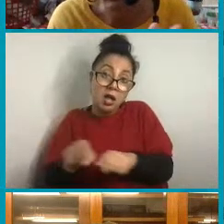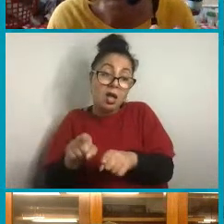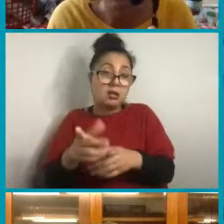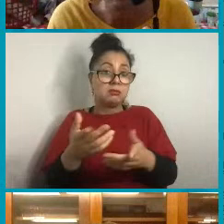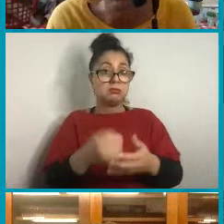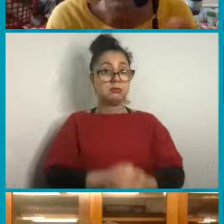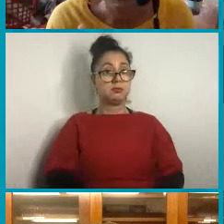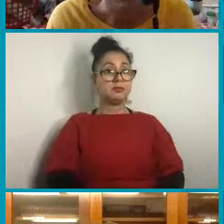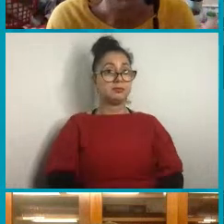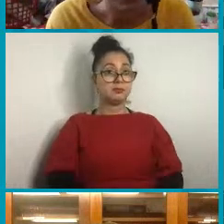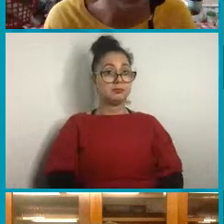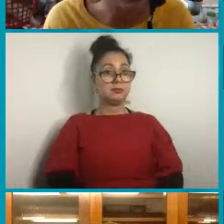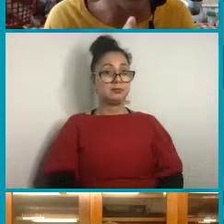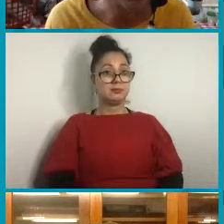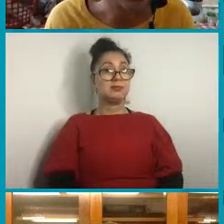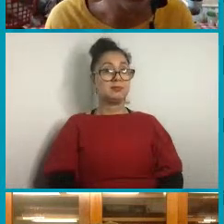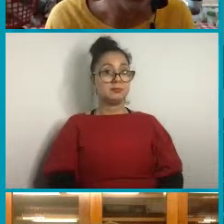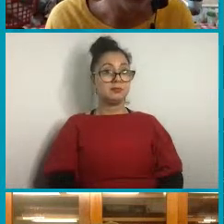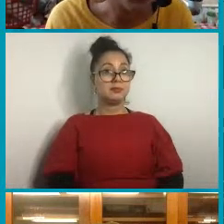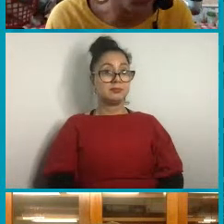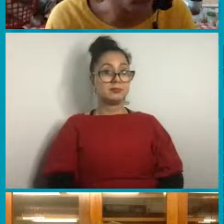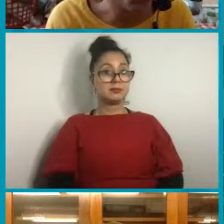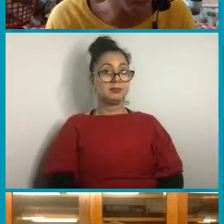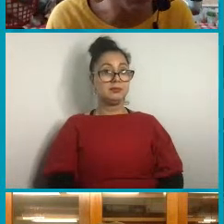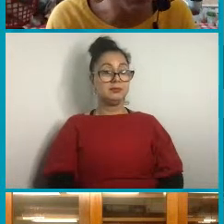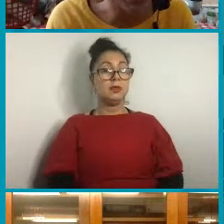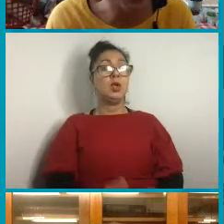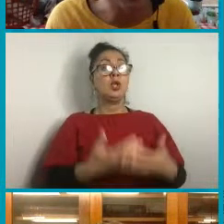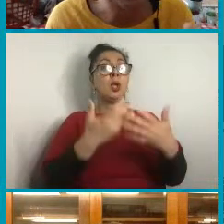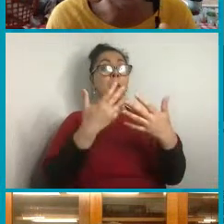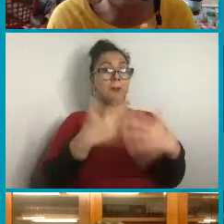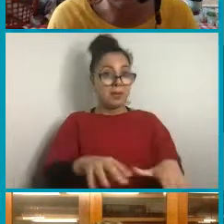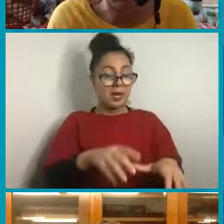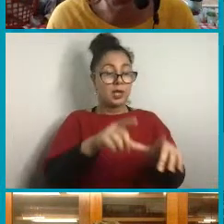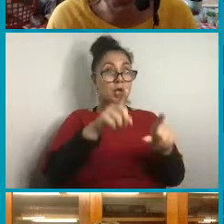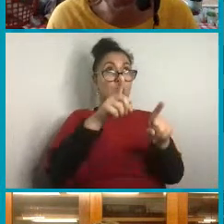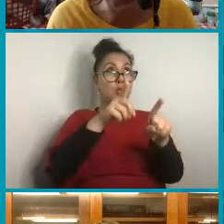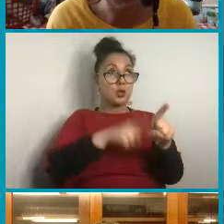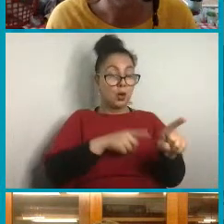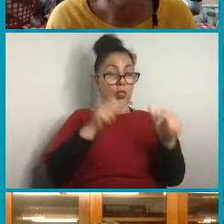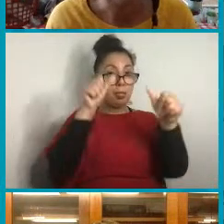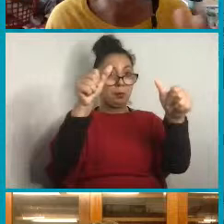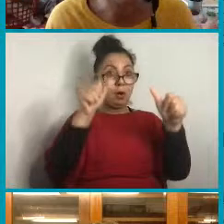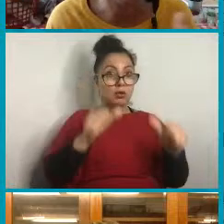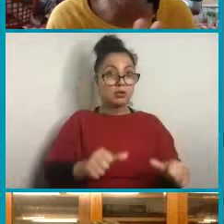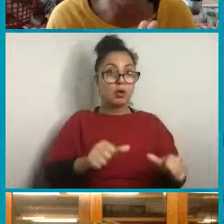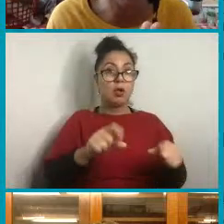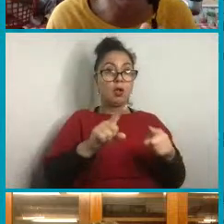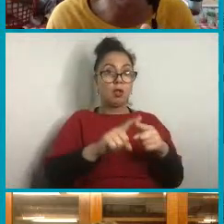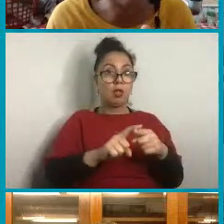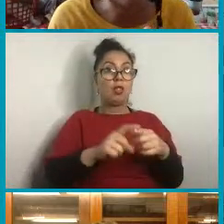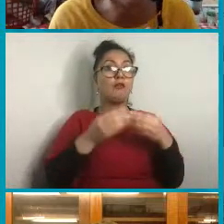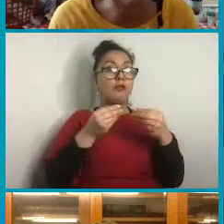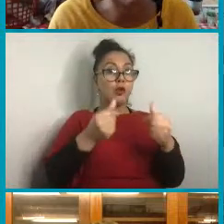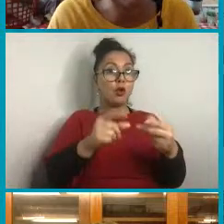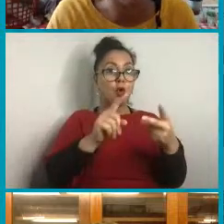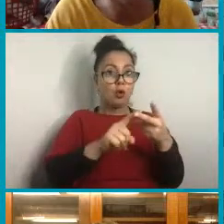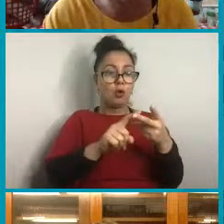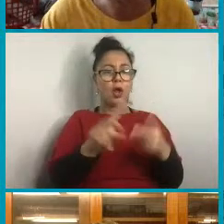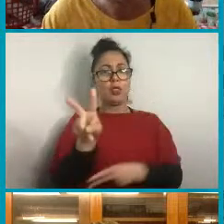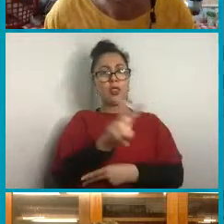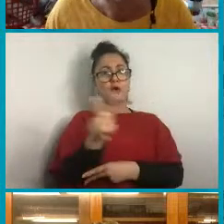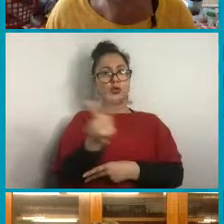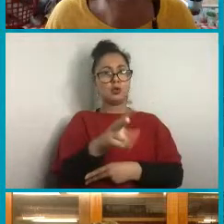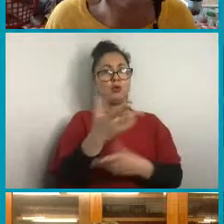those, Sorian, we had the youth one at the beginning, the fuel, and we've got these two from Extinction